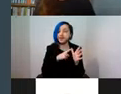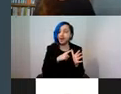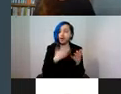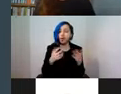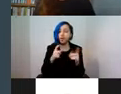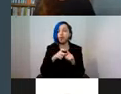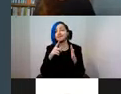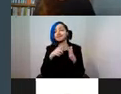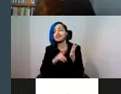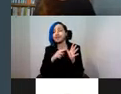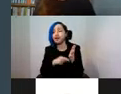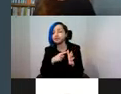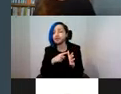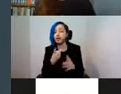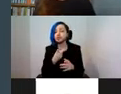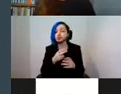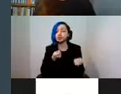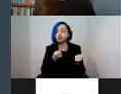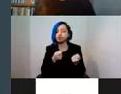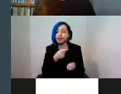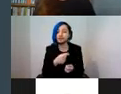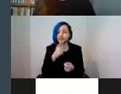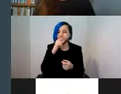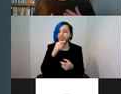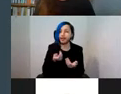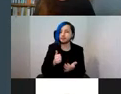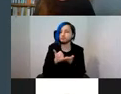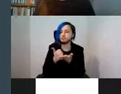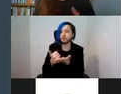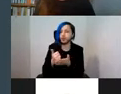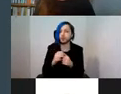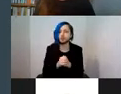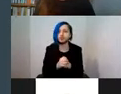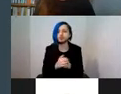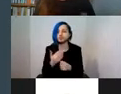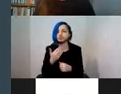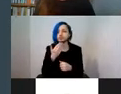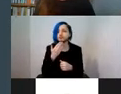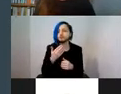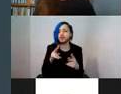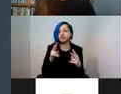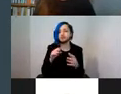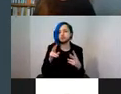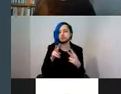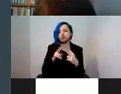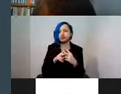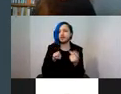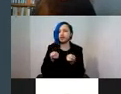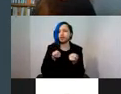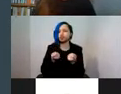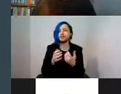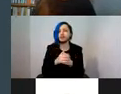able to resolve or to be able to speak to you about that issue as well. So just talk to them. There are two moderators, and they'll be able to deal with anything,